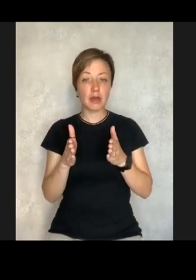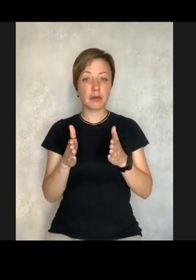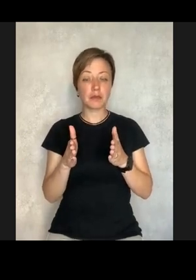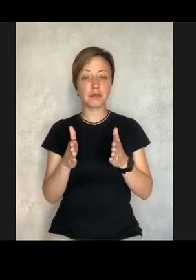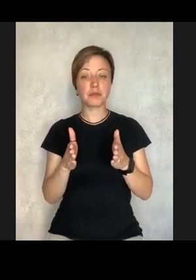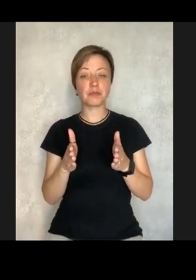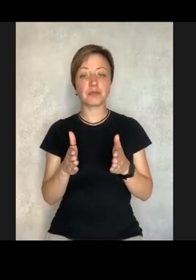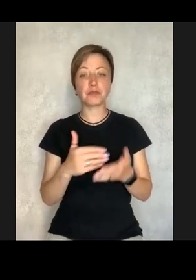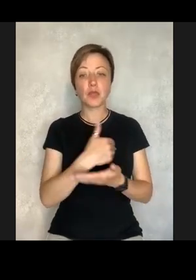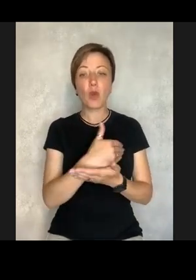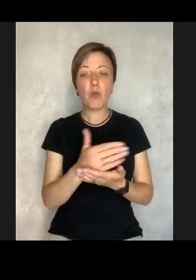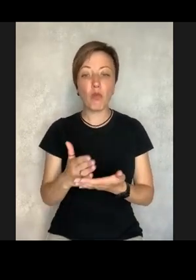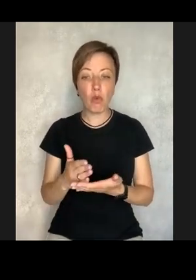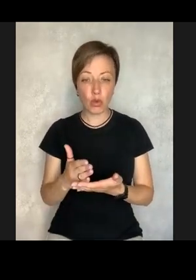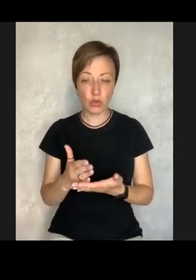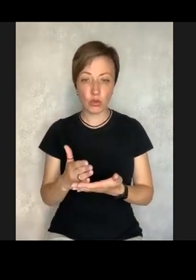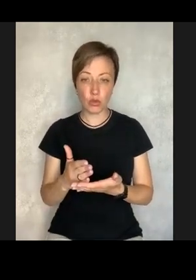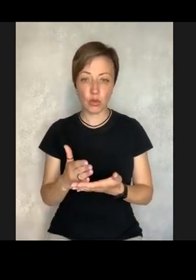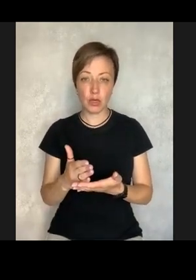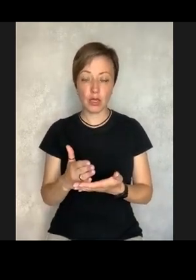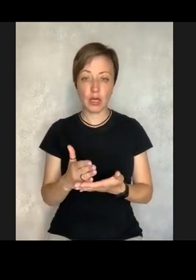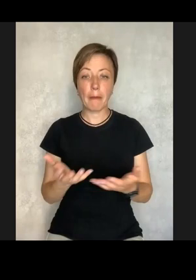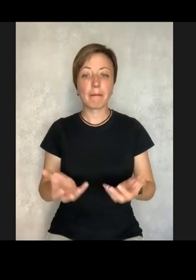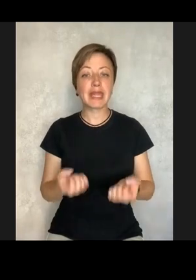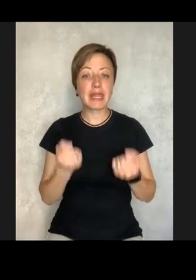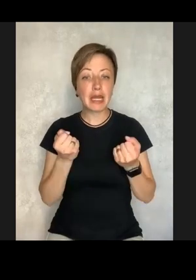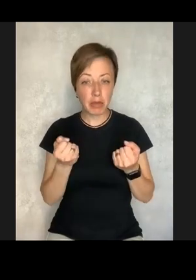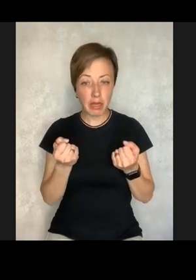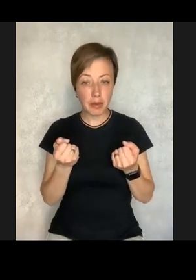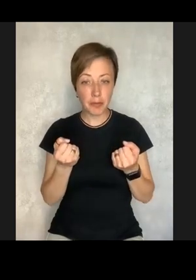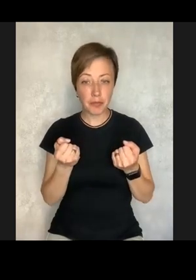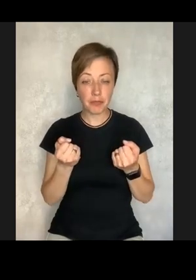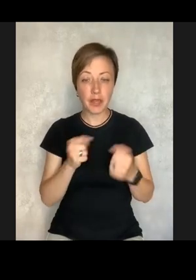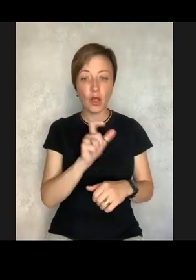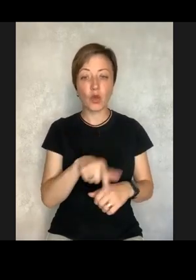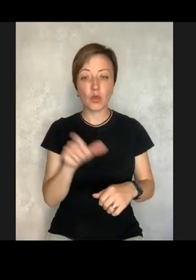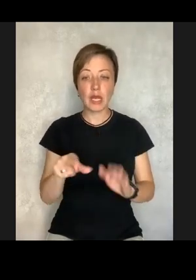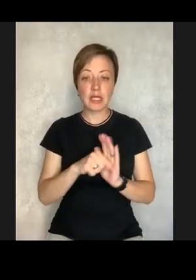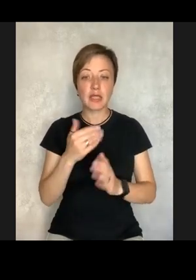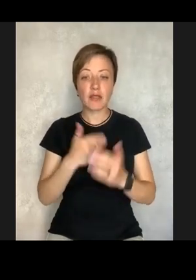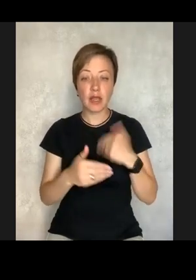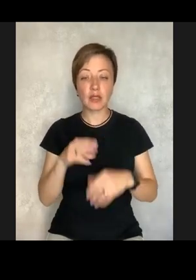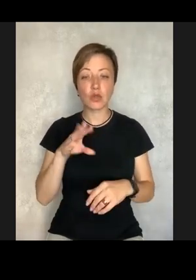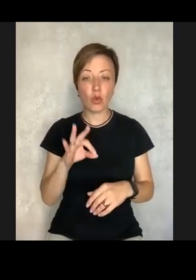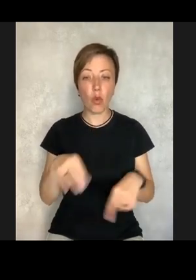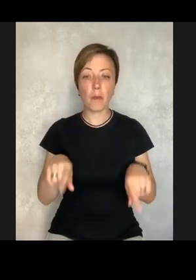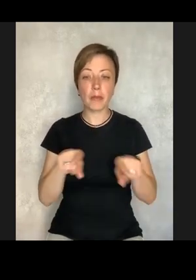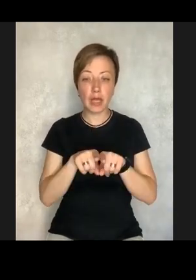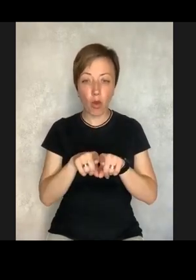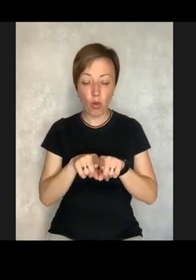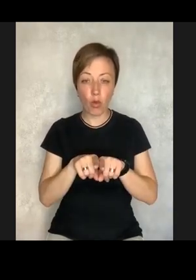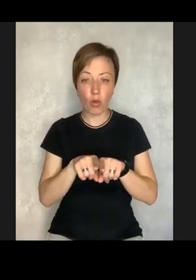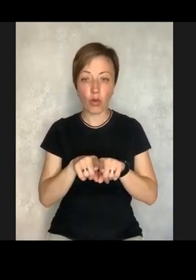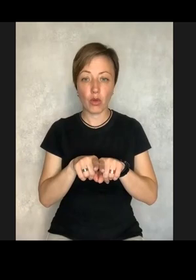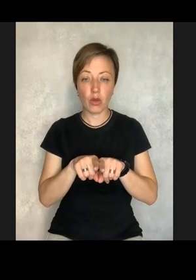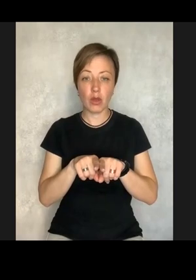services of assisted living was developed, then